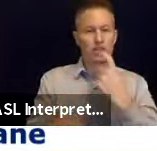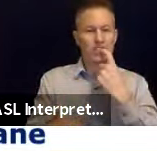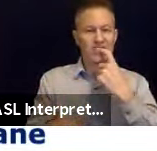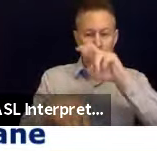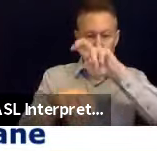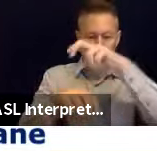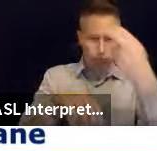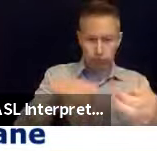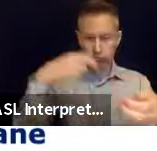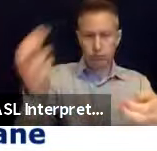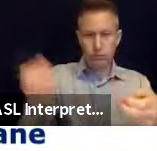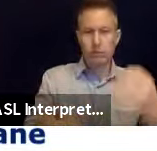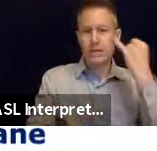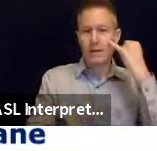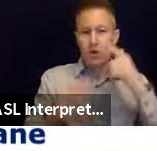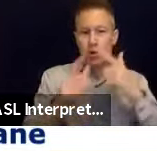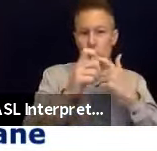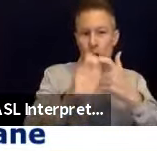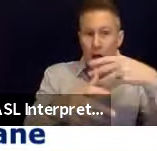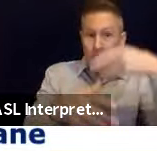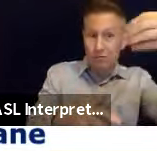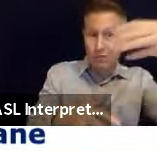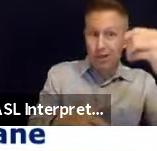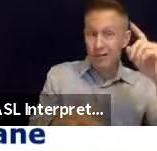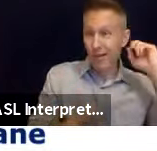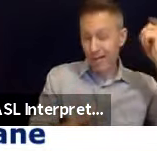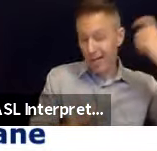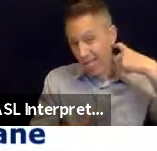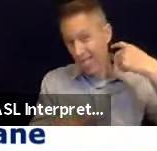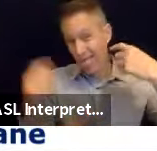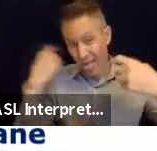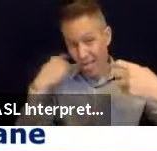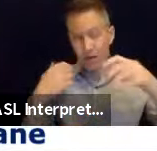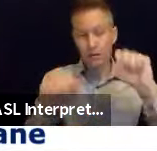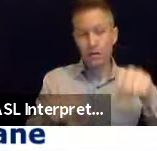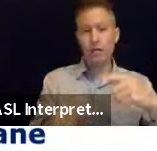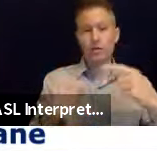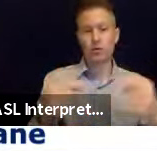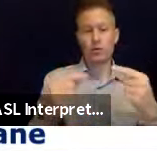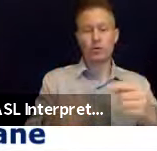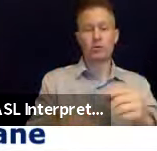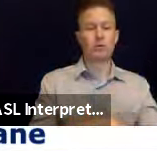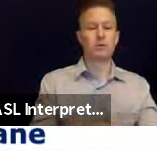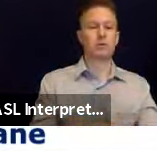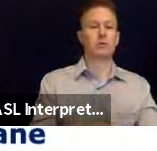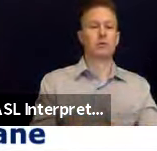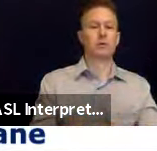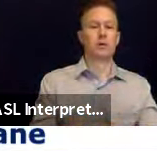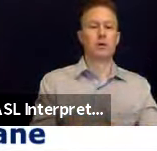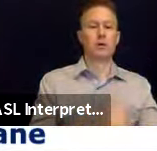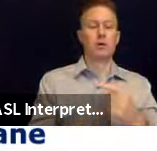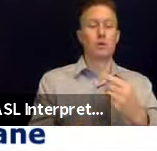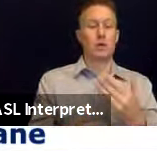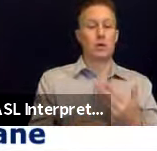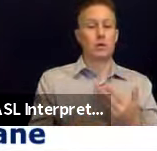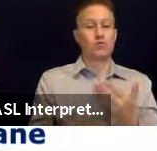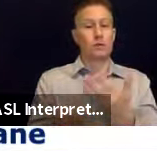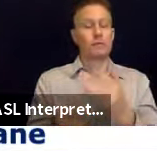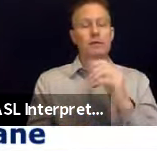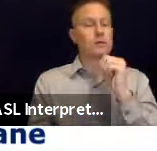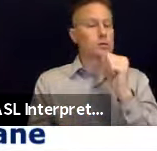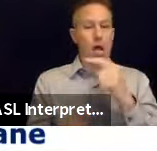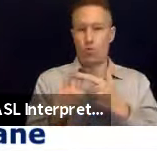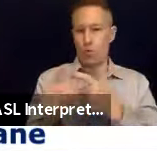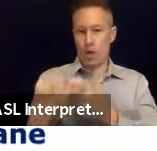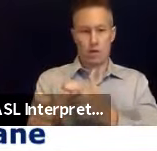off of buildings. We do not recommend that you move very far at all and definitely do not run outside that in past